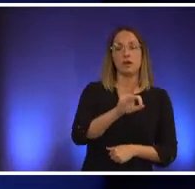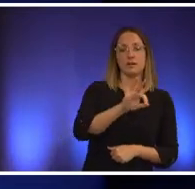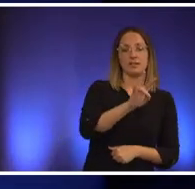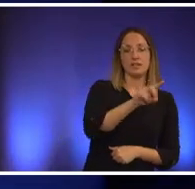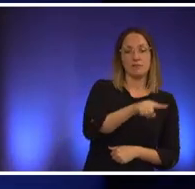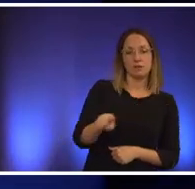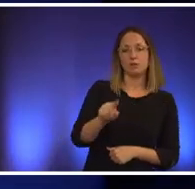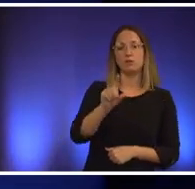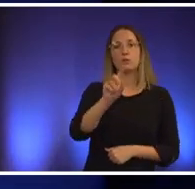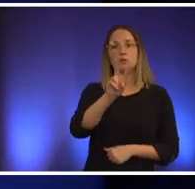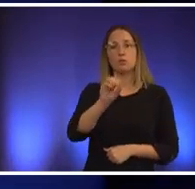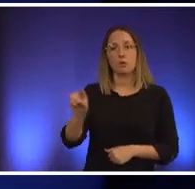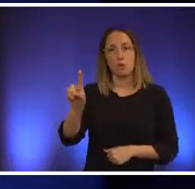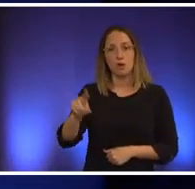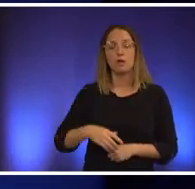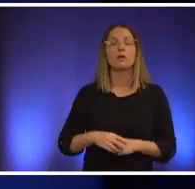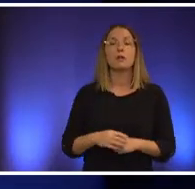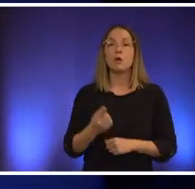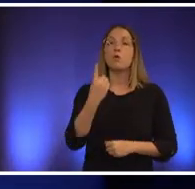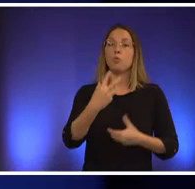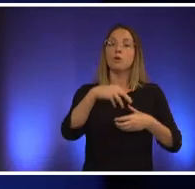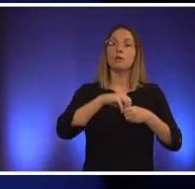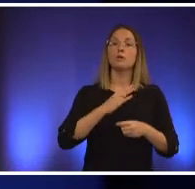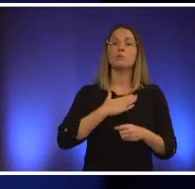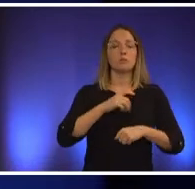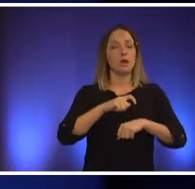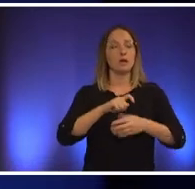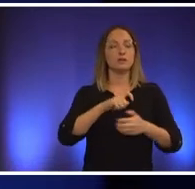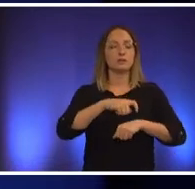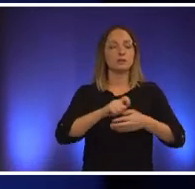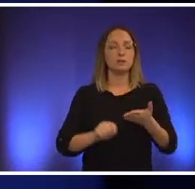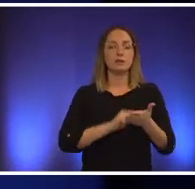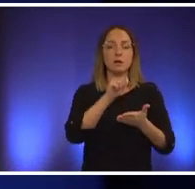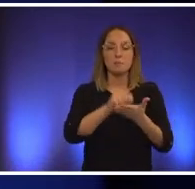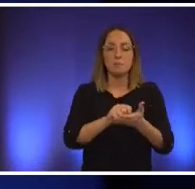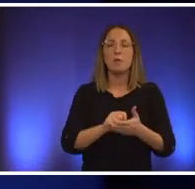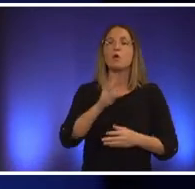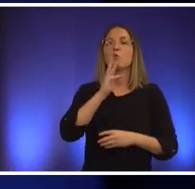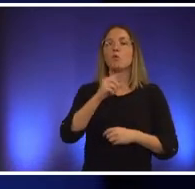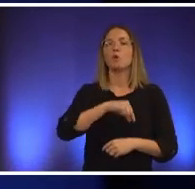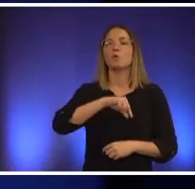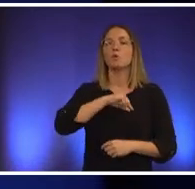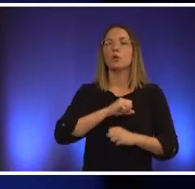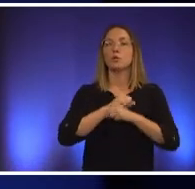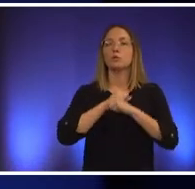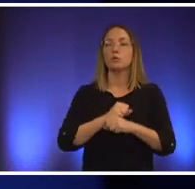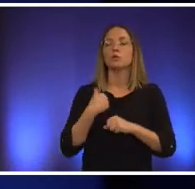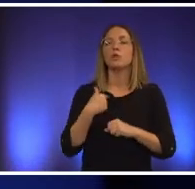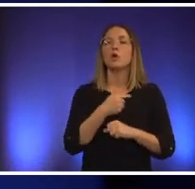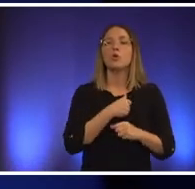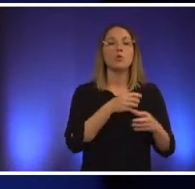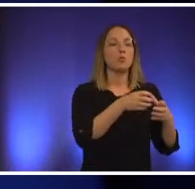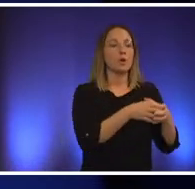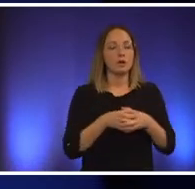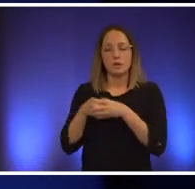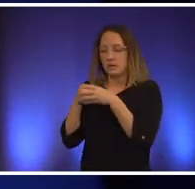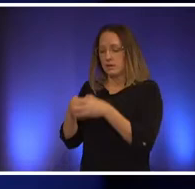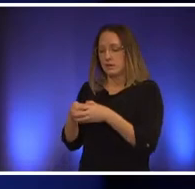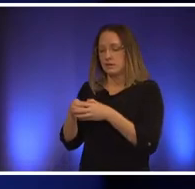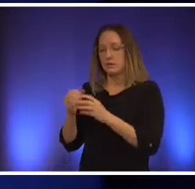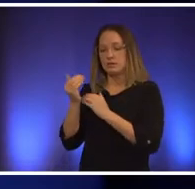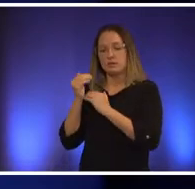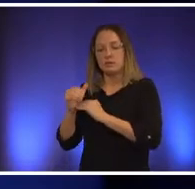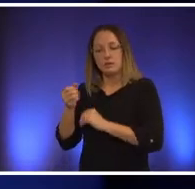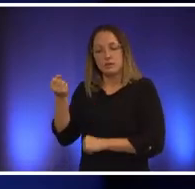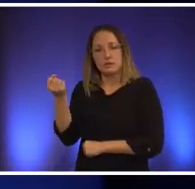things we did as part of water quality protection is we we were able to set aside more preserved land than